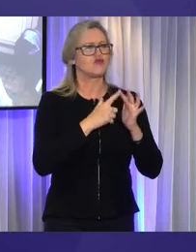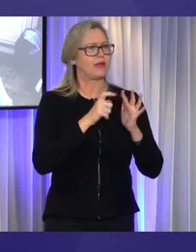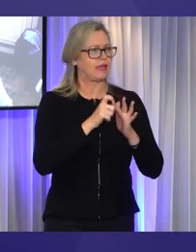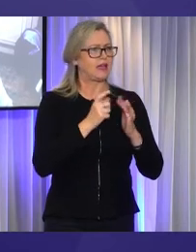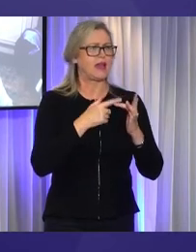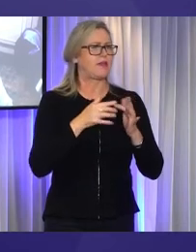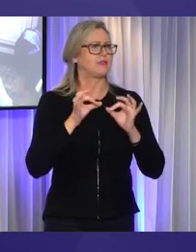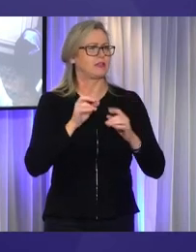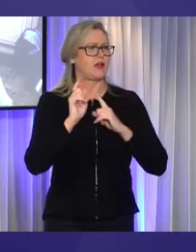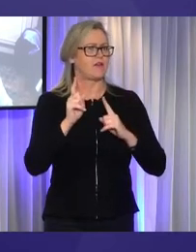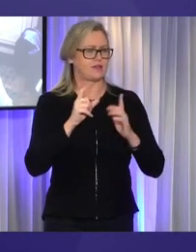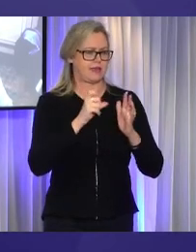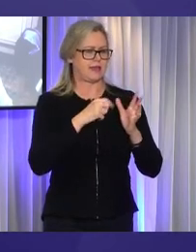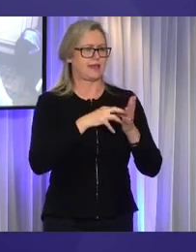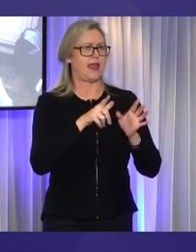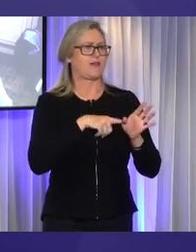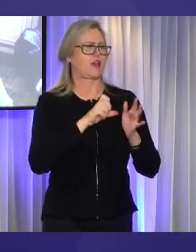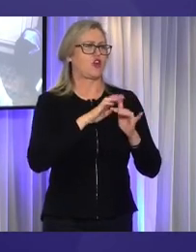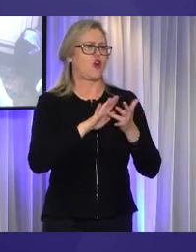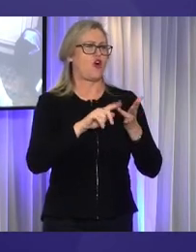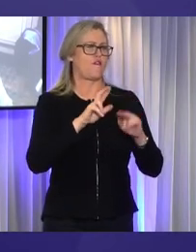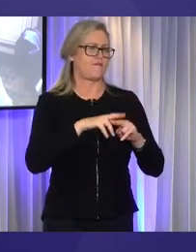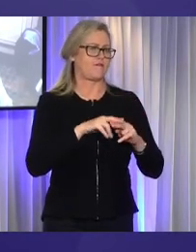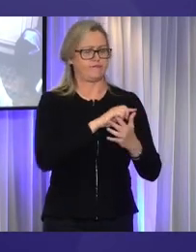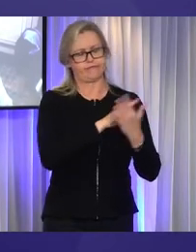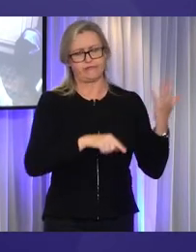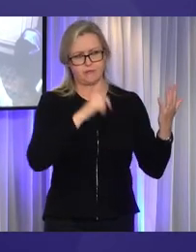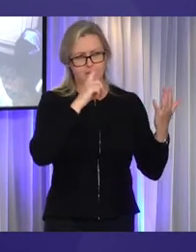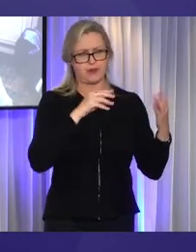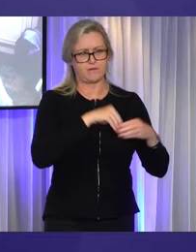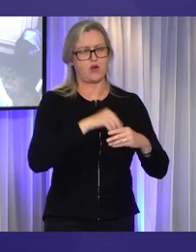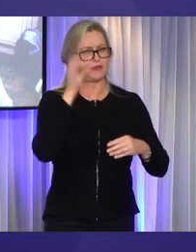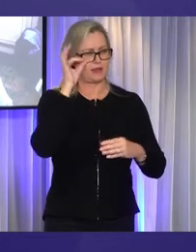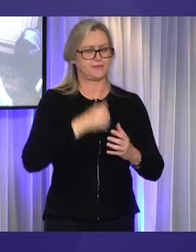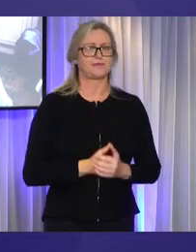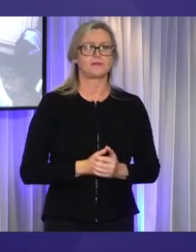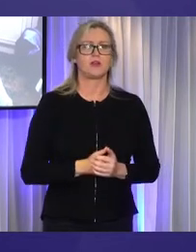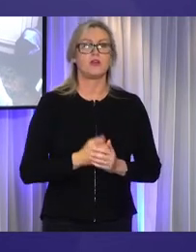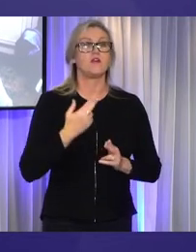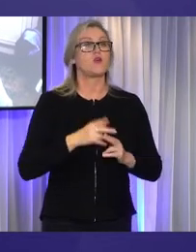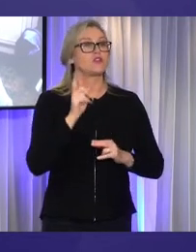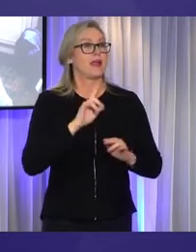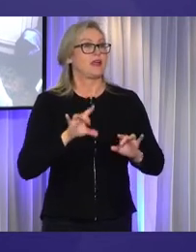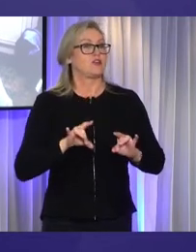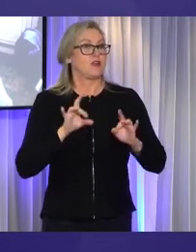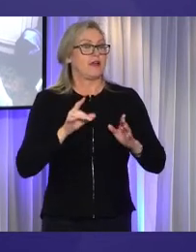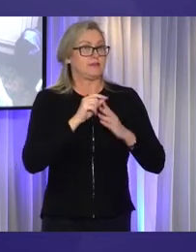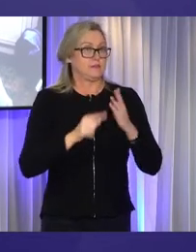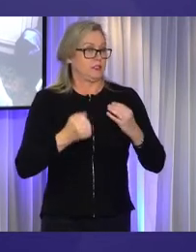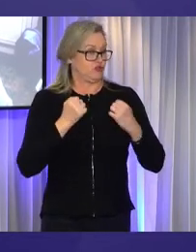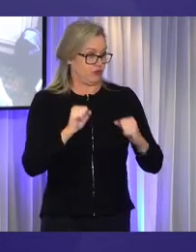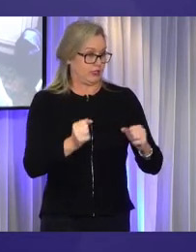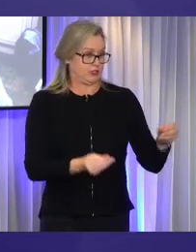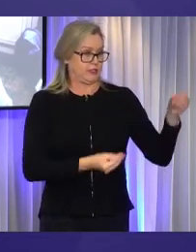advisor, Cathy Hoff. In the Forward to Australia's Disability Strategy, it is stated that